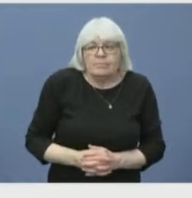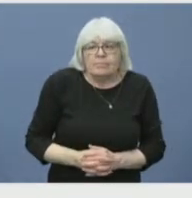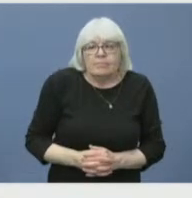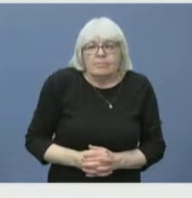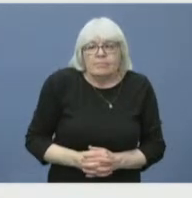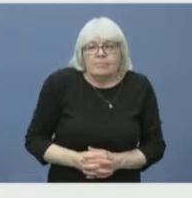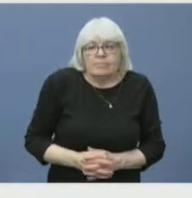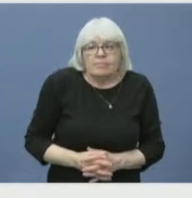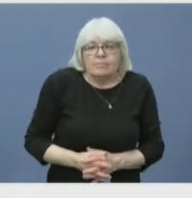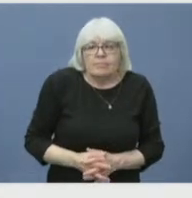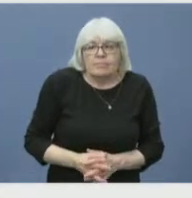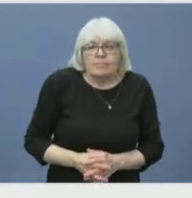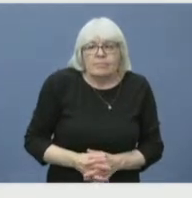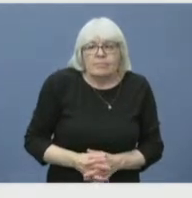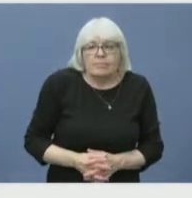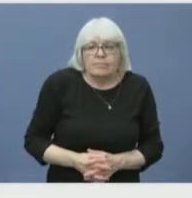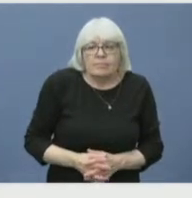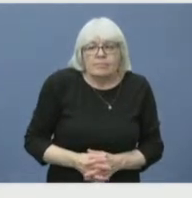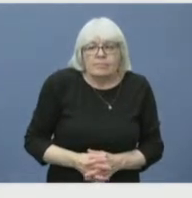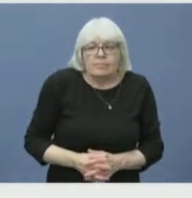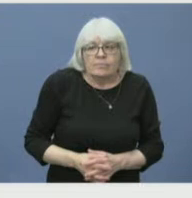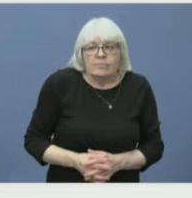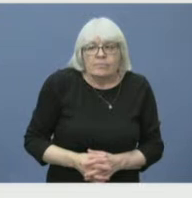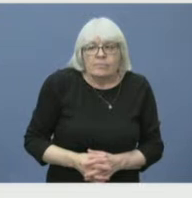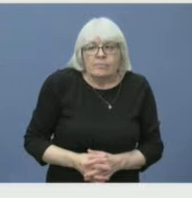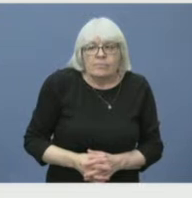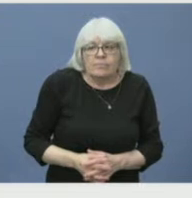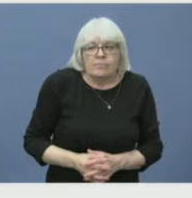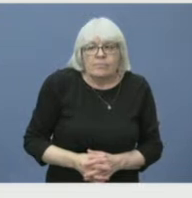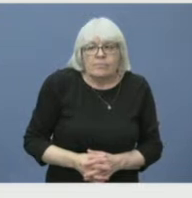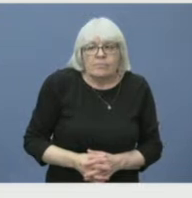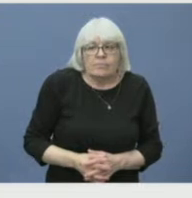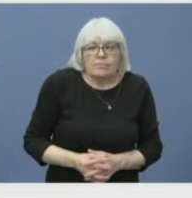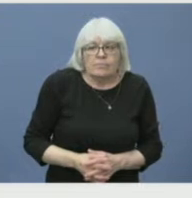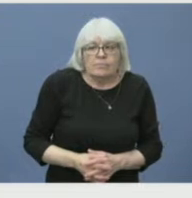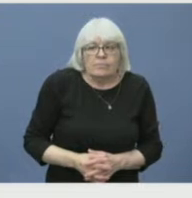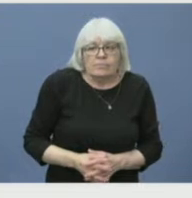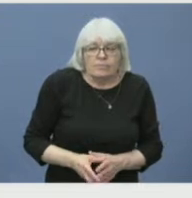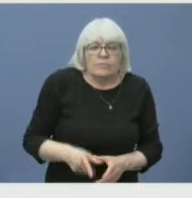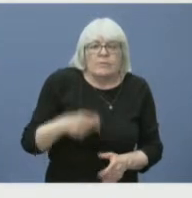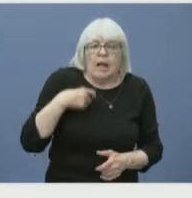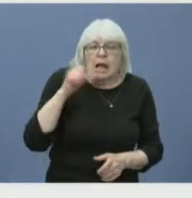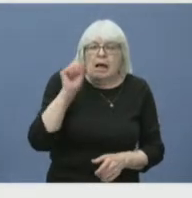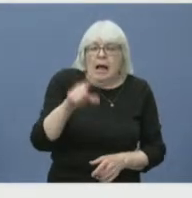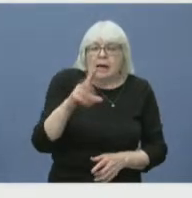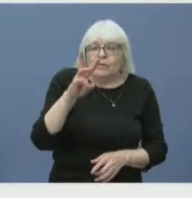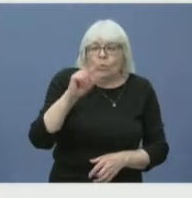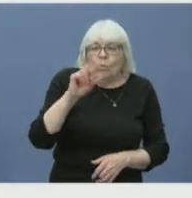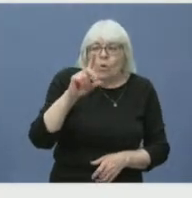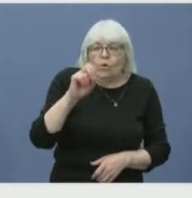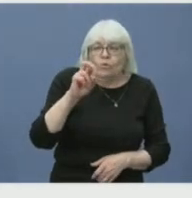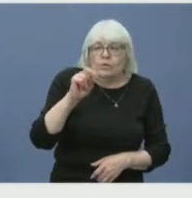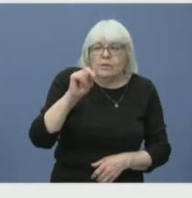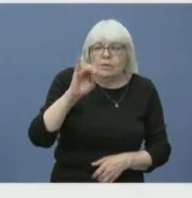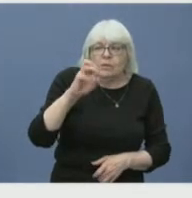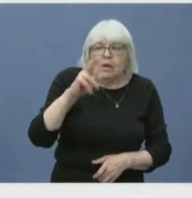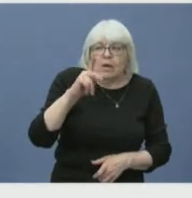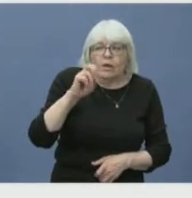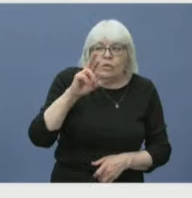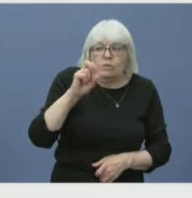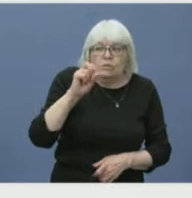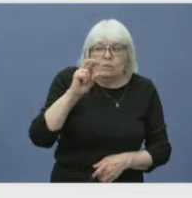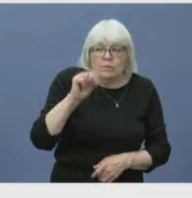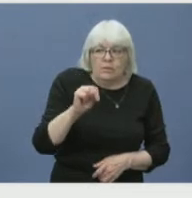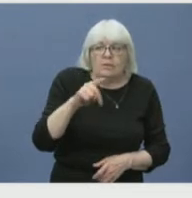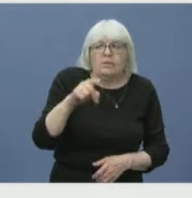Ward and Nickerson. With the C&D fire now being put out, can we assume that that'll expedite the process to reopen Highway 103?